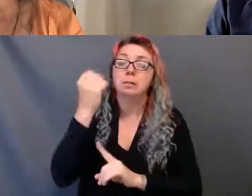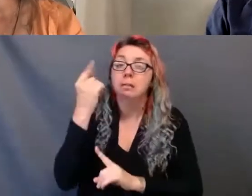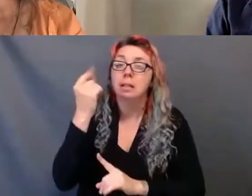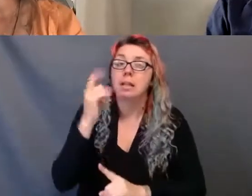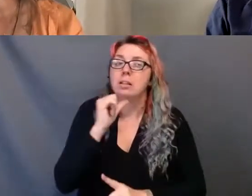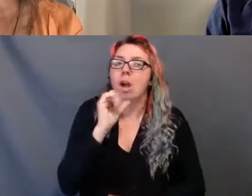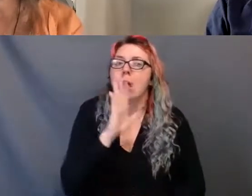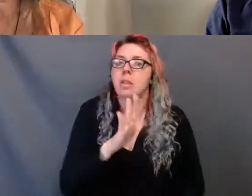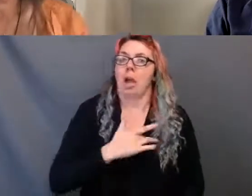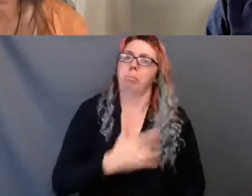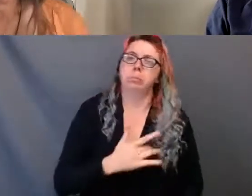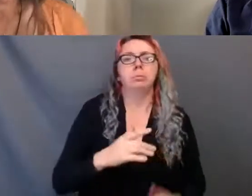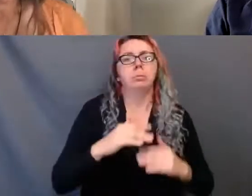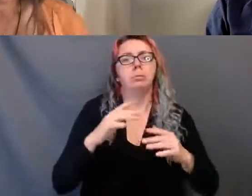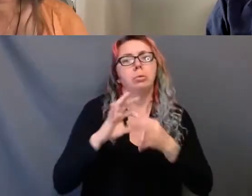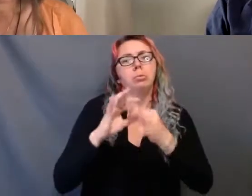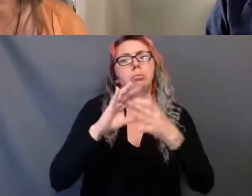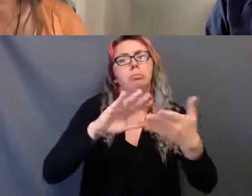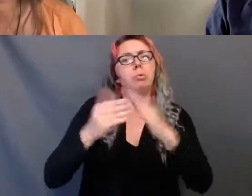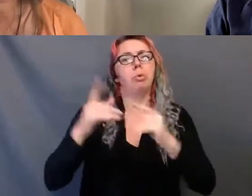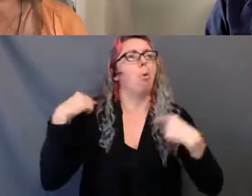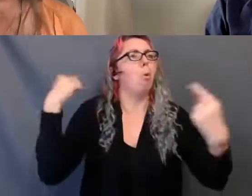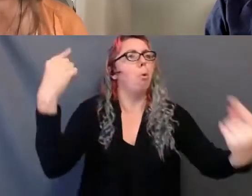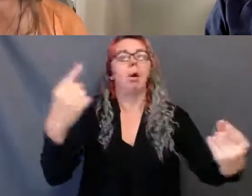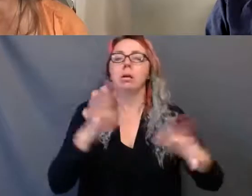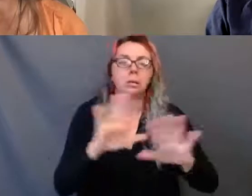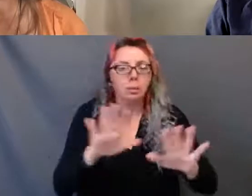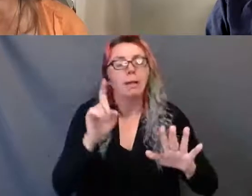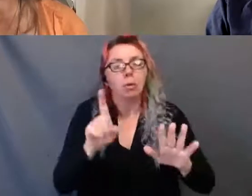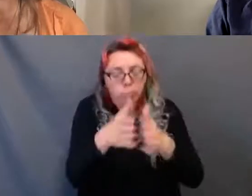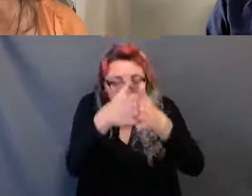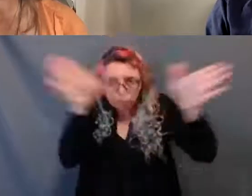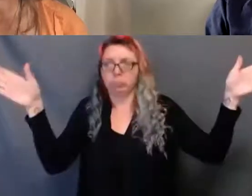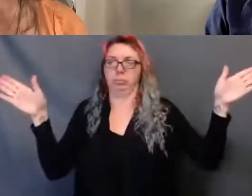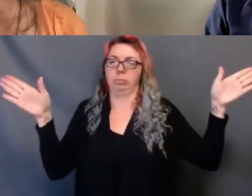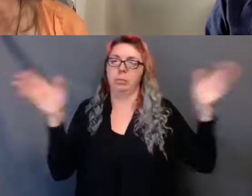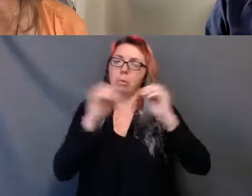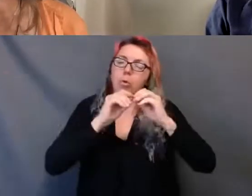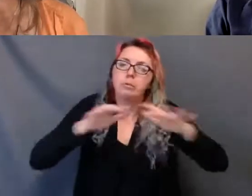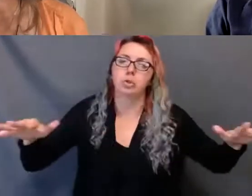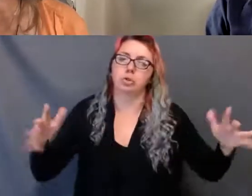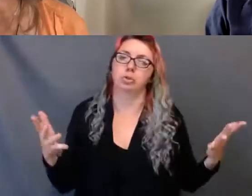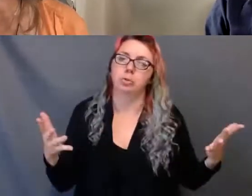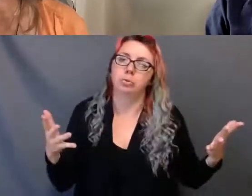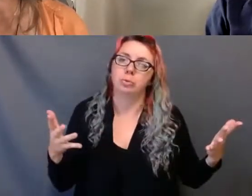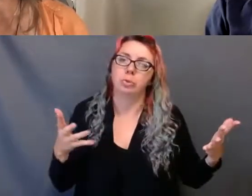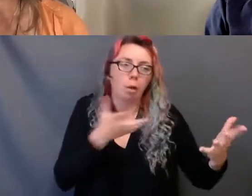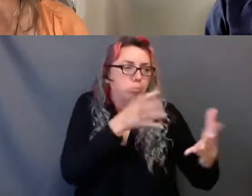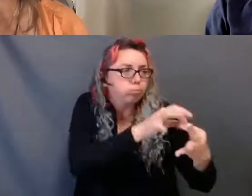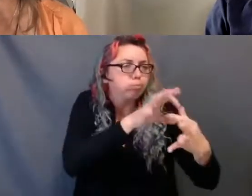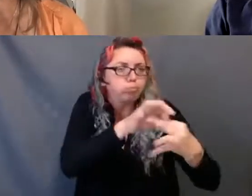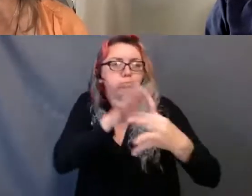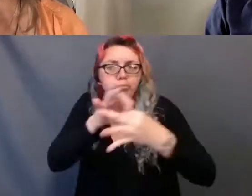relationships with a broader range of audiences than has traditionally been prioritized. And of course, the work